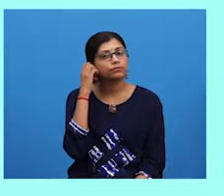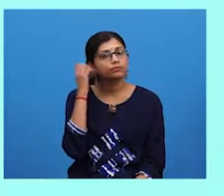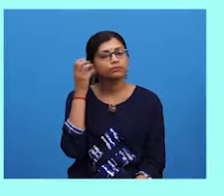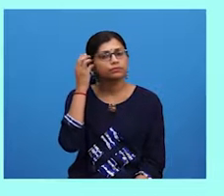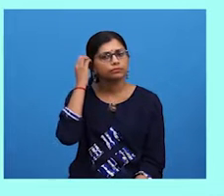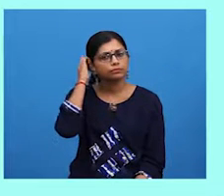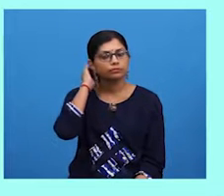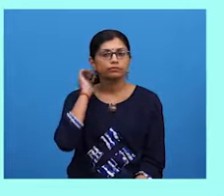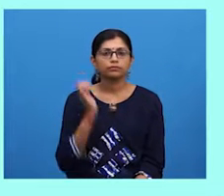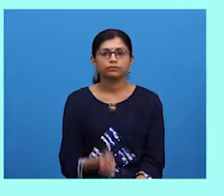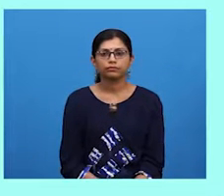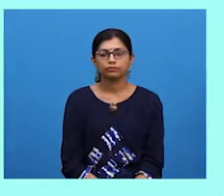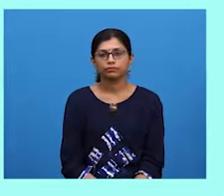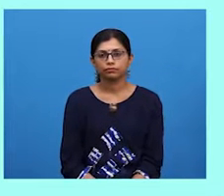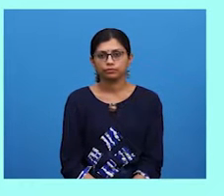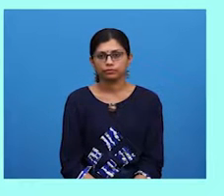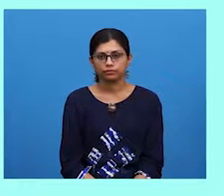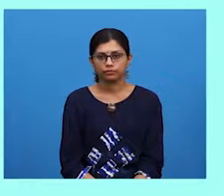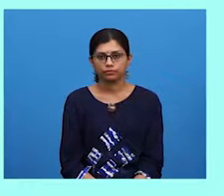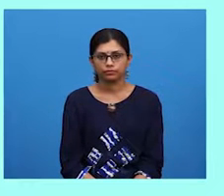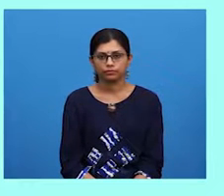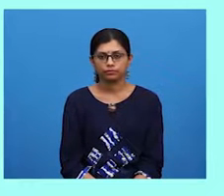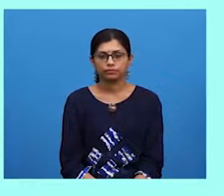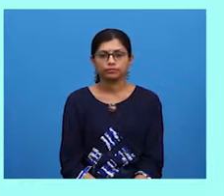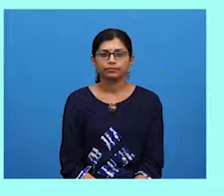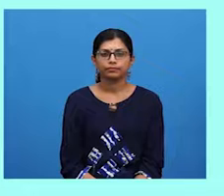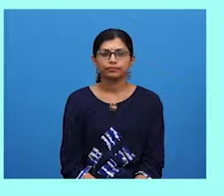everyone before buying any product.